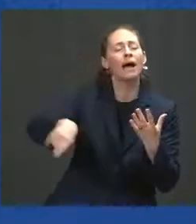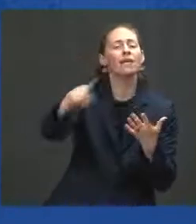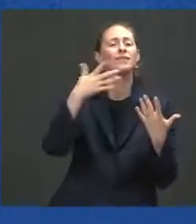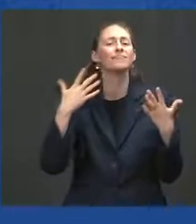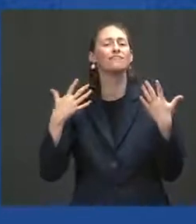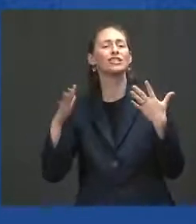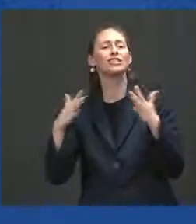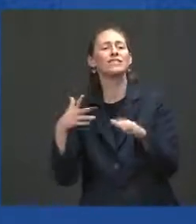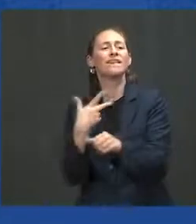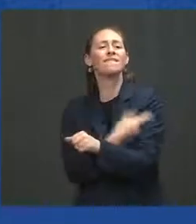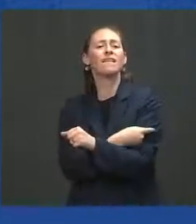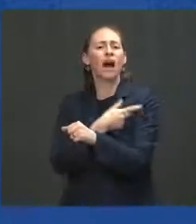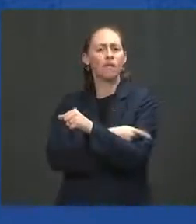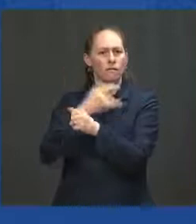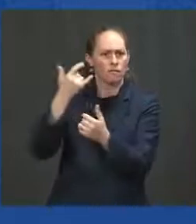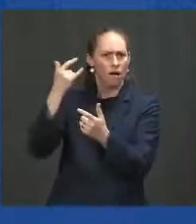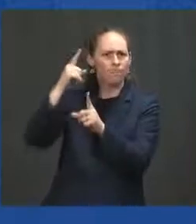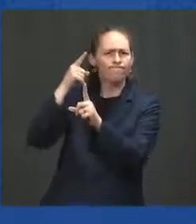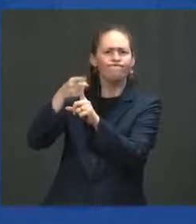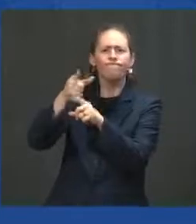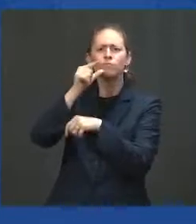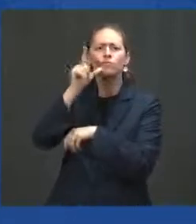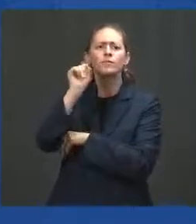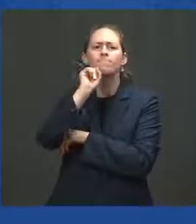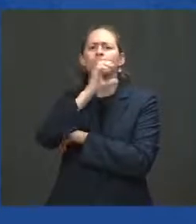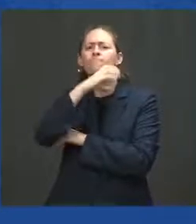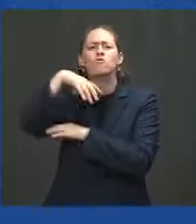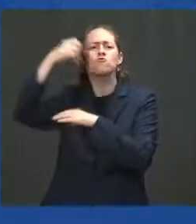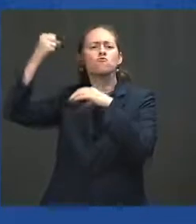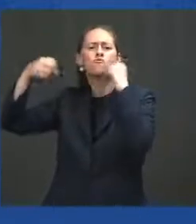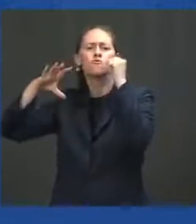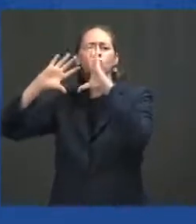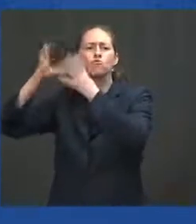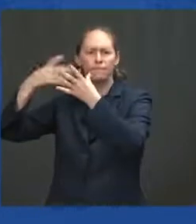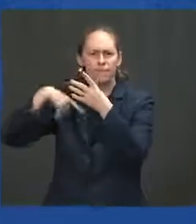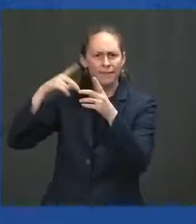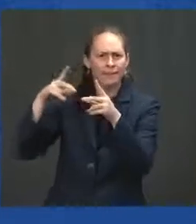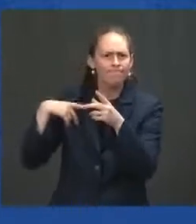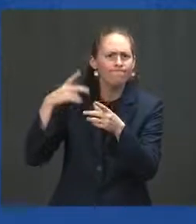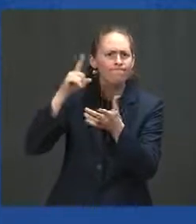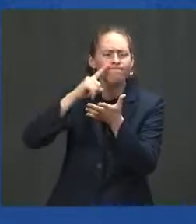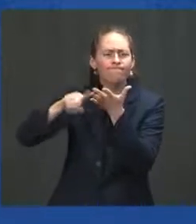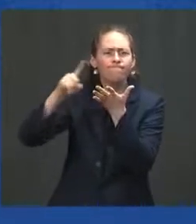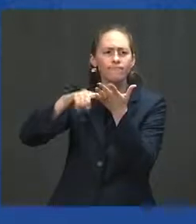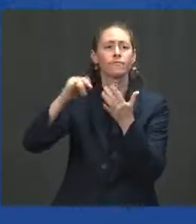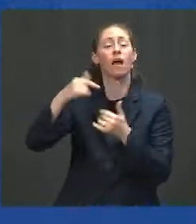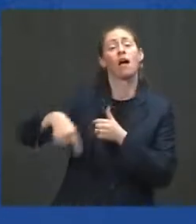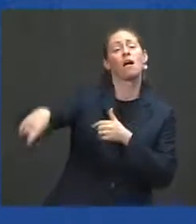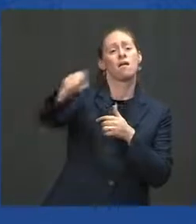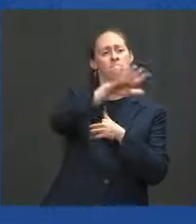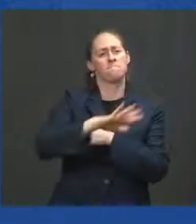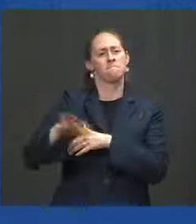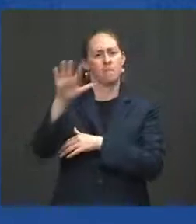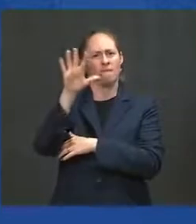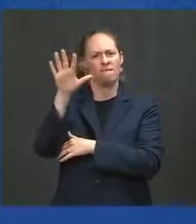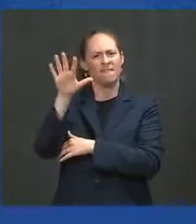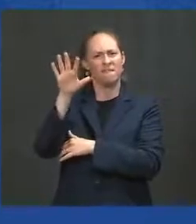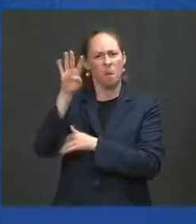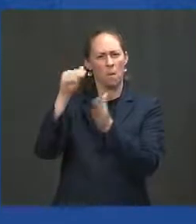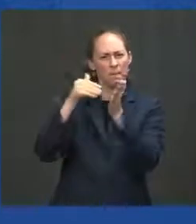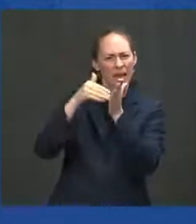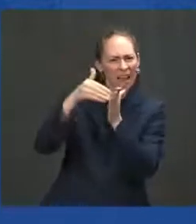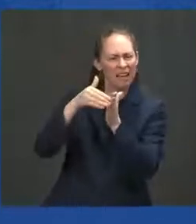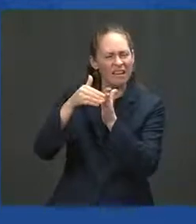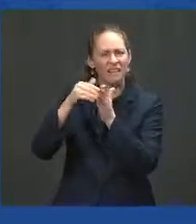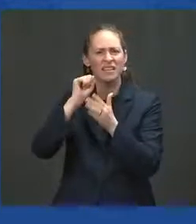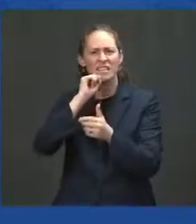citizens. America has about 54 million senior citizens. About 50 million have at least have gotten